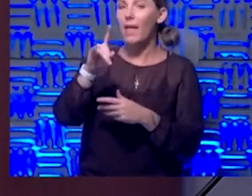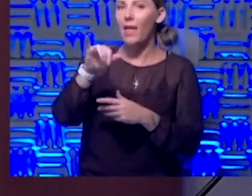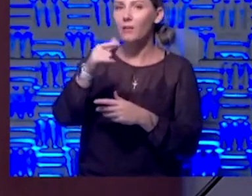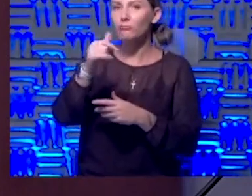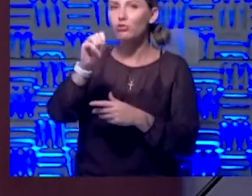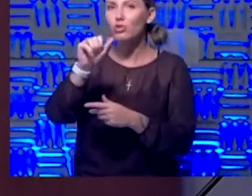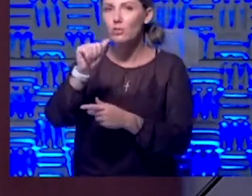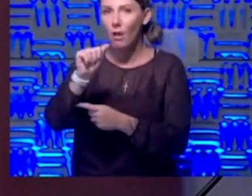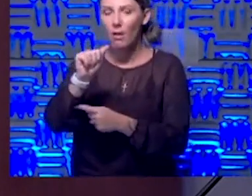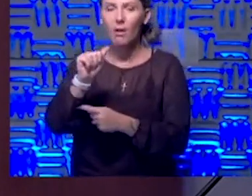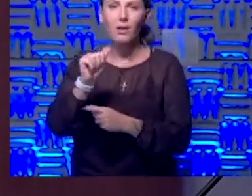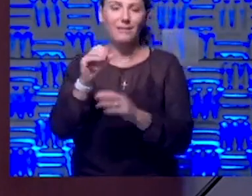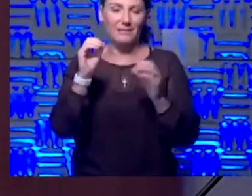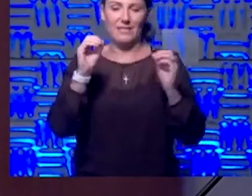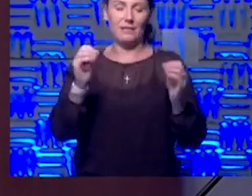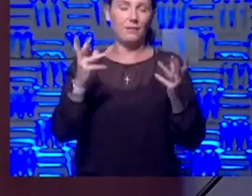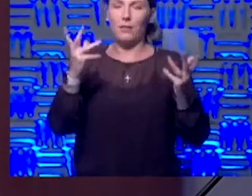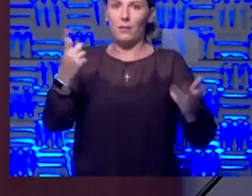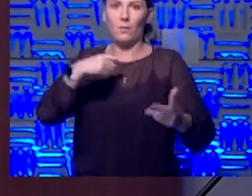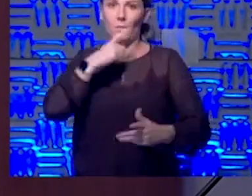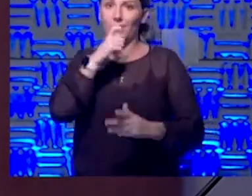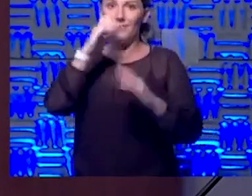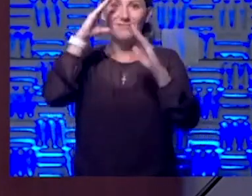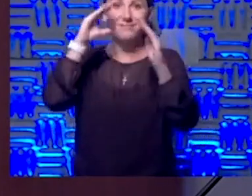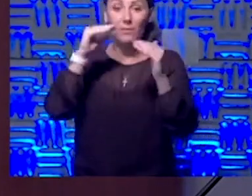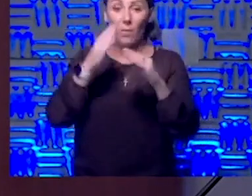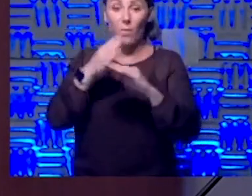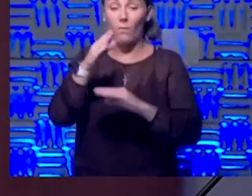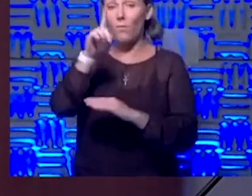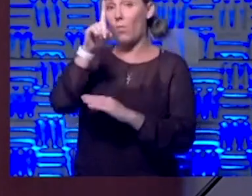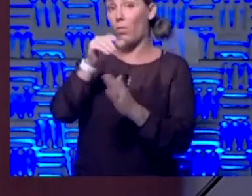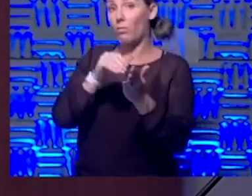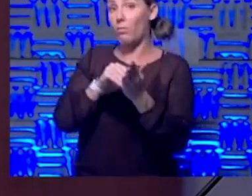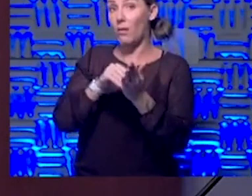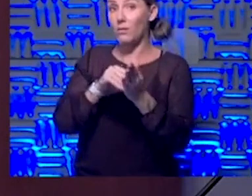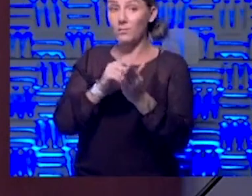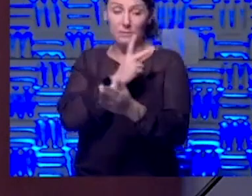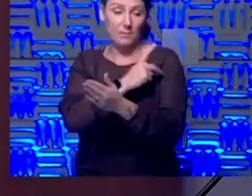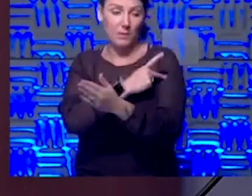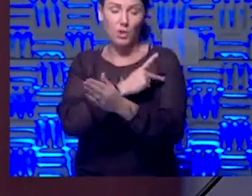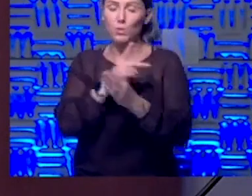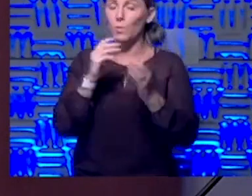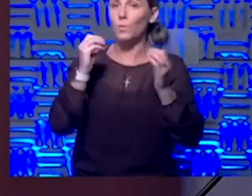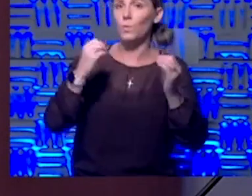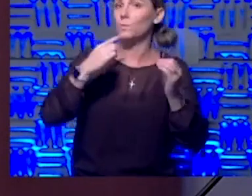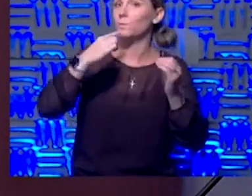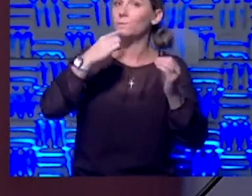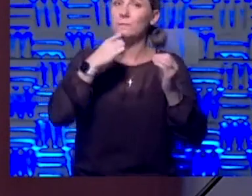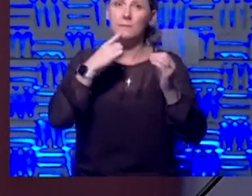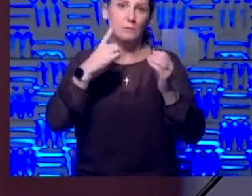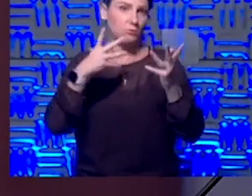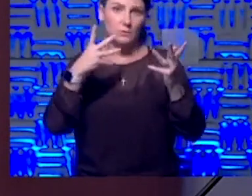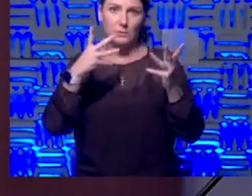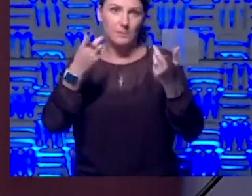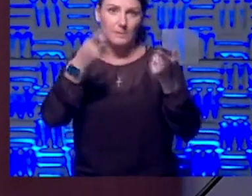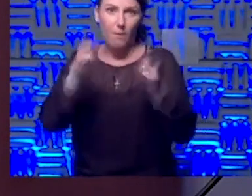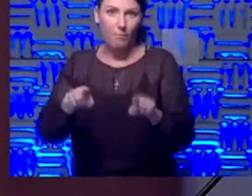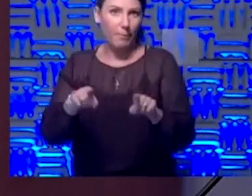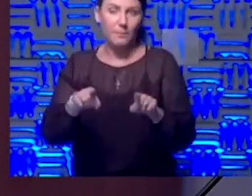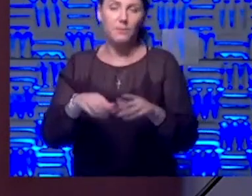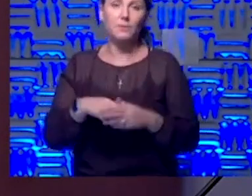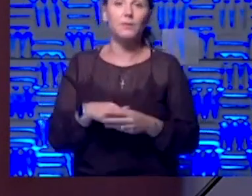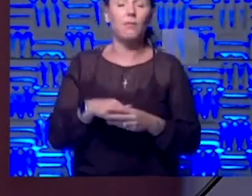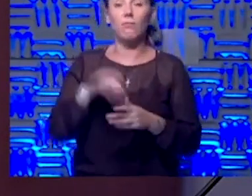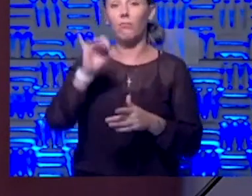thing. Nothing unexpected. In fact, in over a thousand patients, there was no serious adverse event reported, which is very